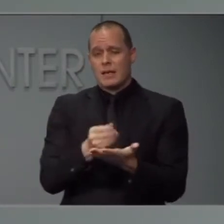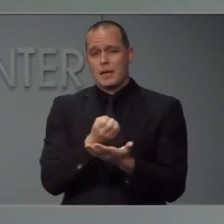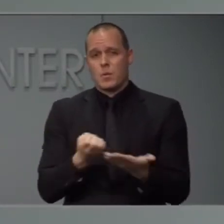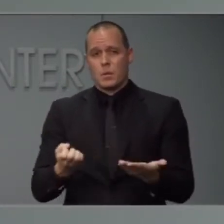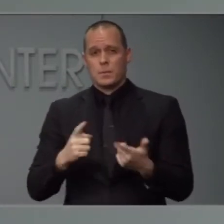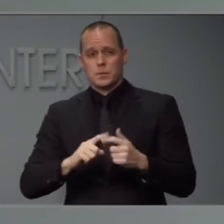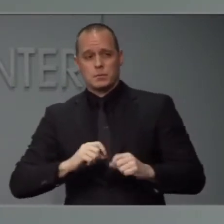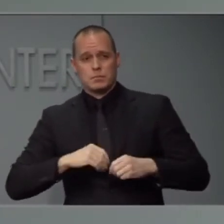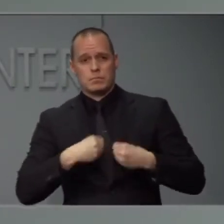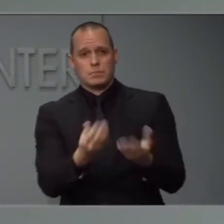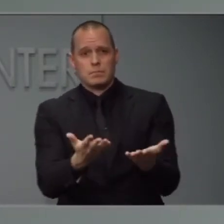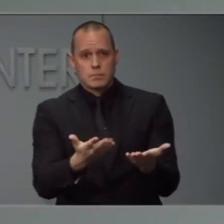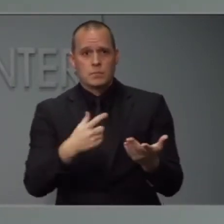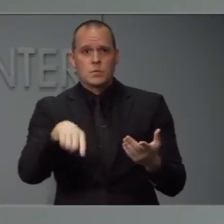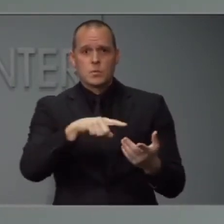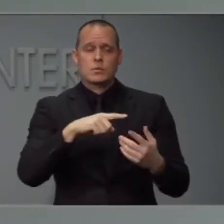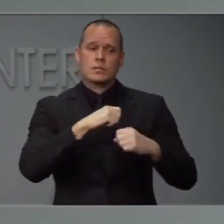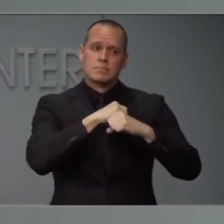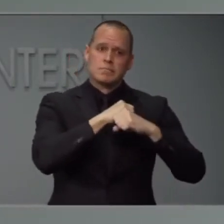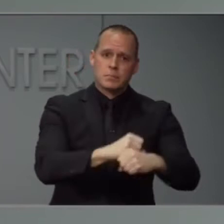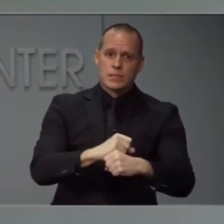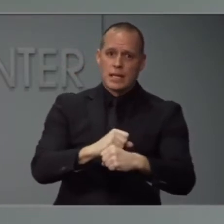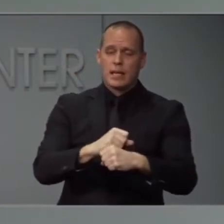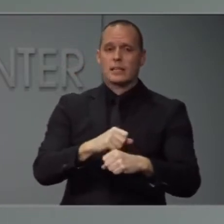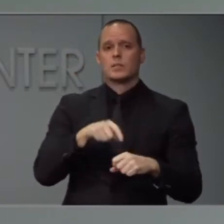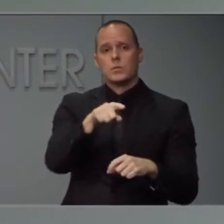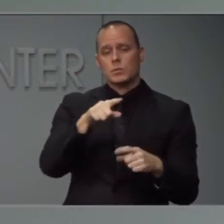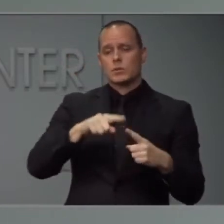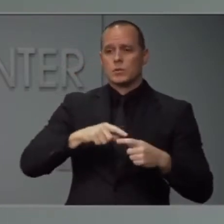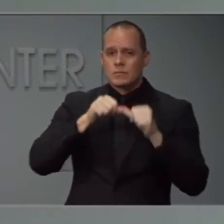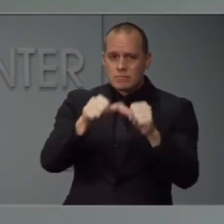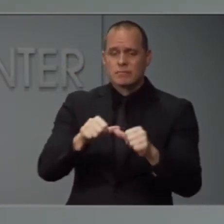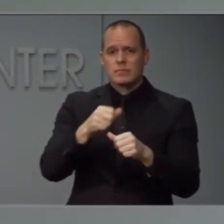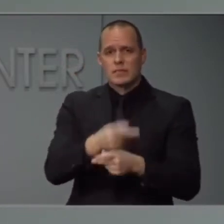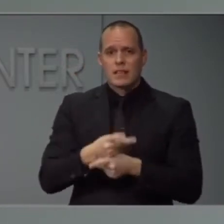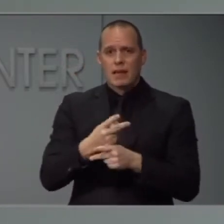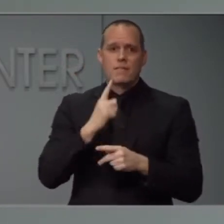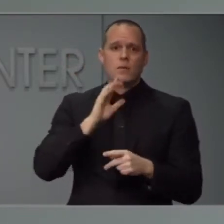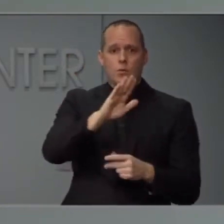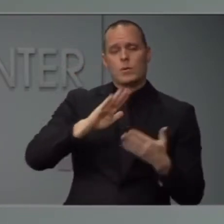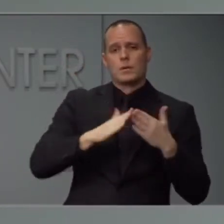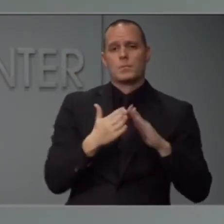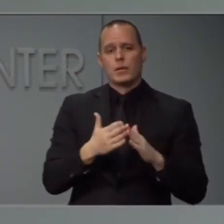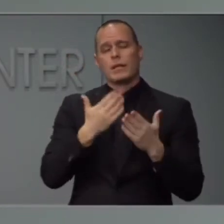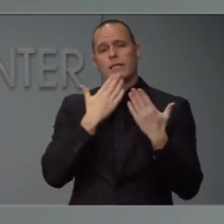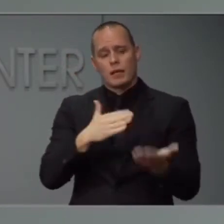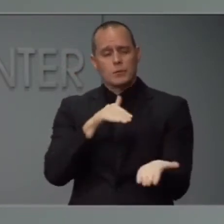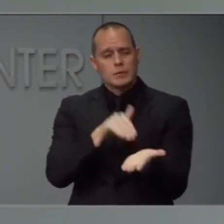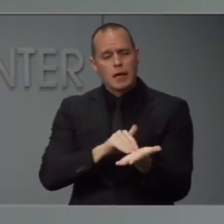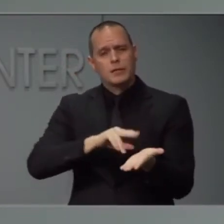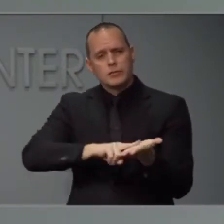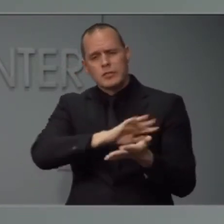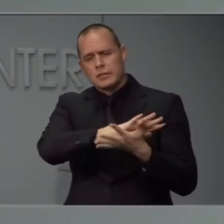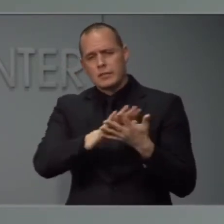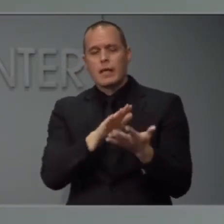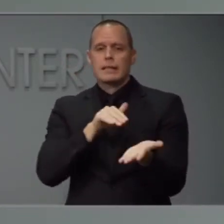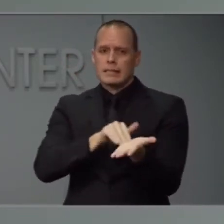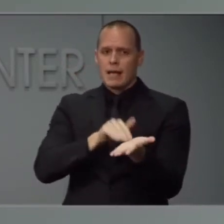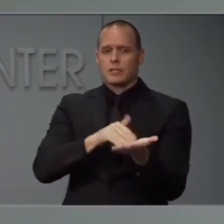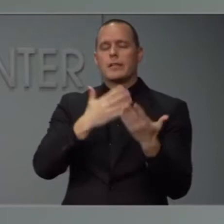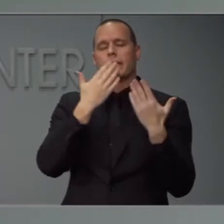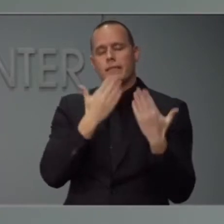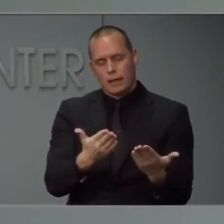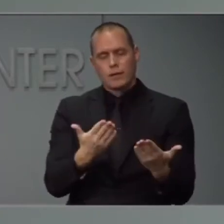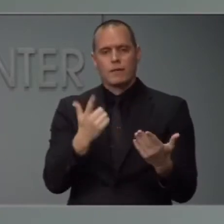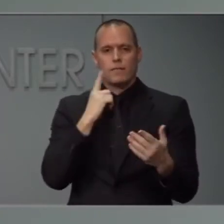so that you can continue to care for our communities. Thanks for all that you're doing, truly, from the bottom of my heart. I'm